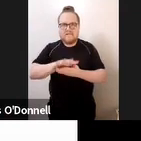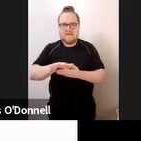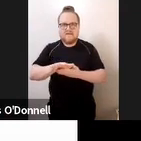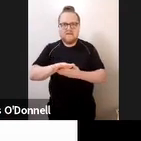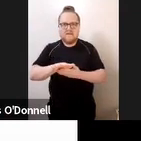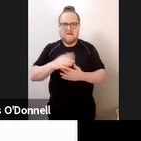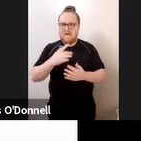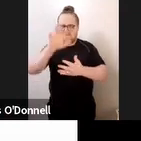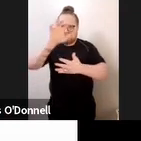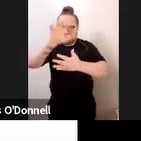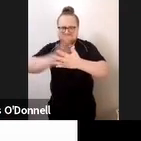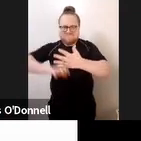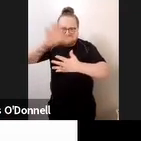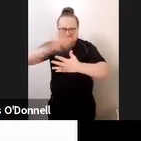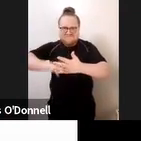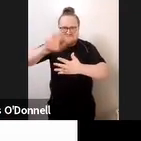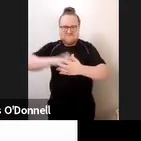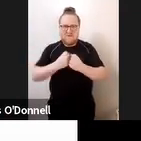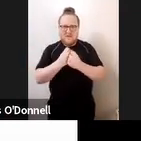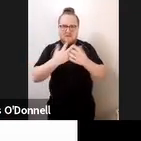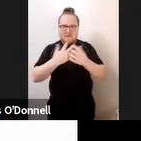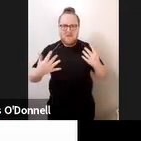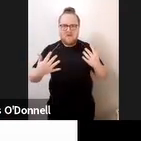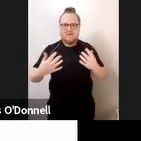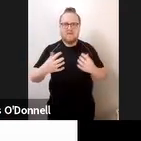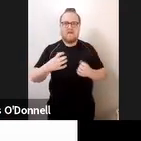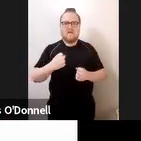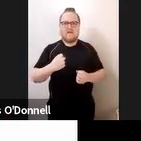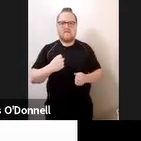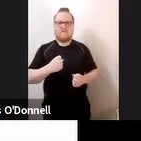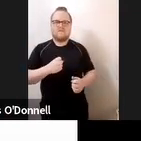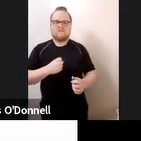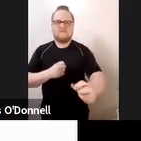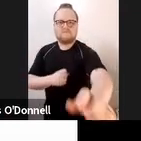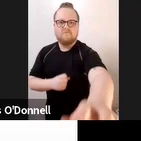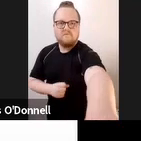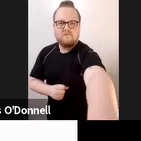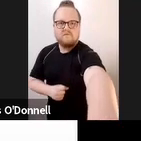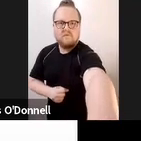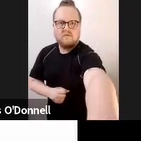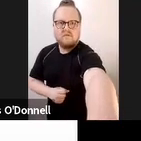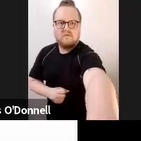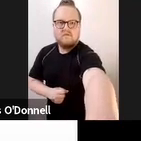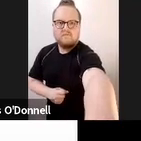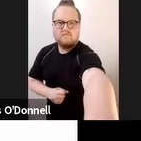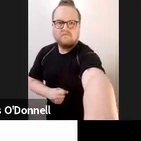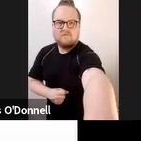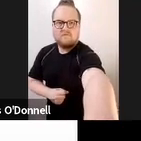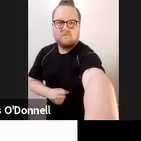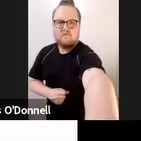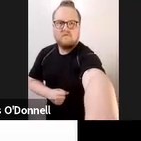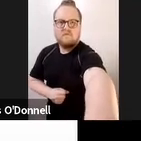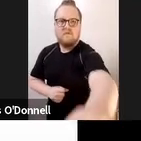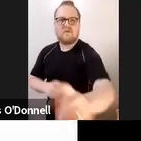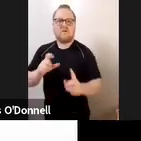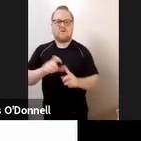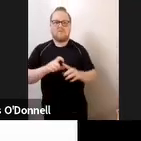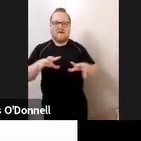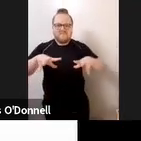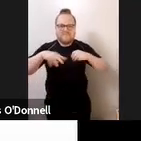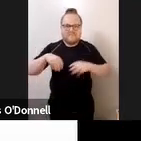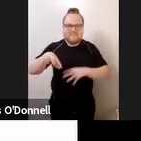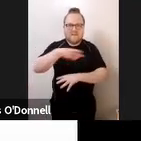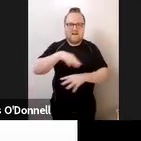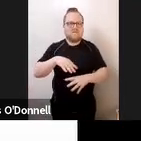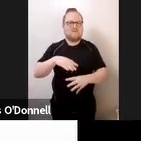But there have been a lot of questions about COVID-19. And of course, this has been created huge difficulties for deaf, blind people who are